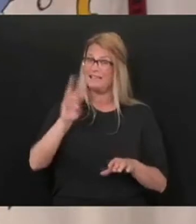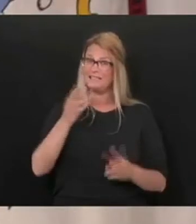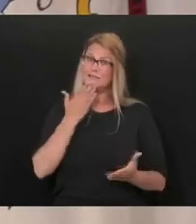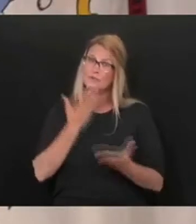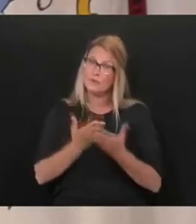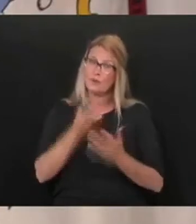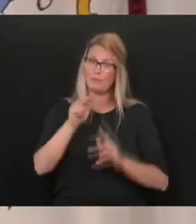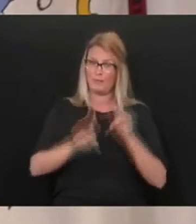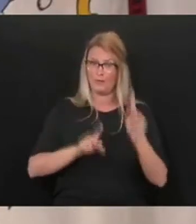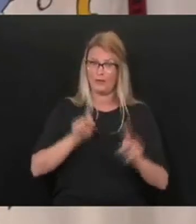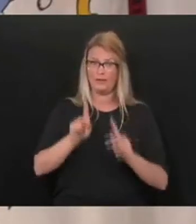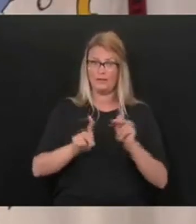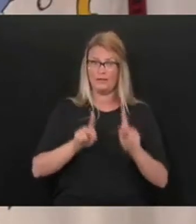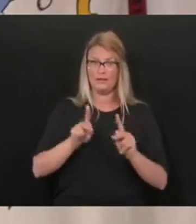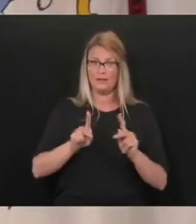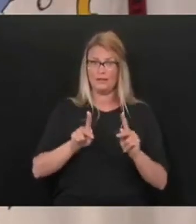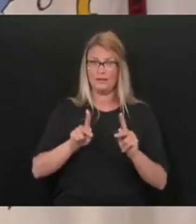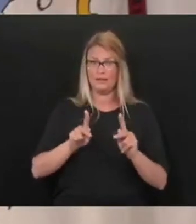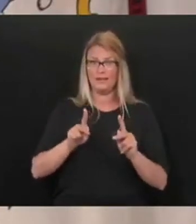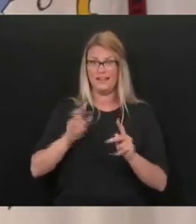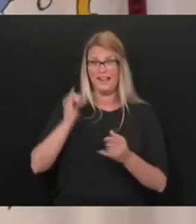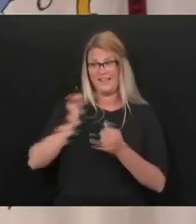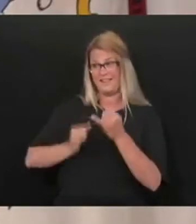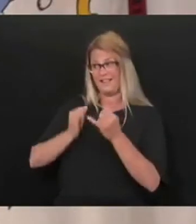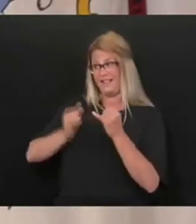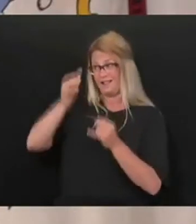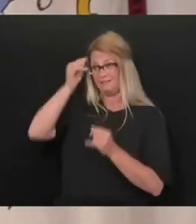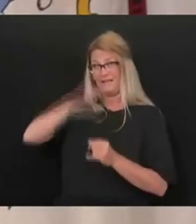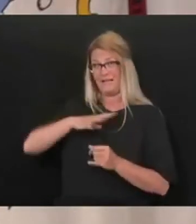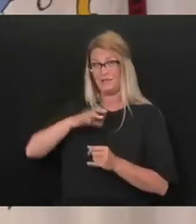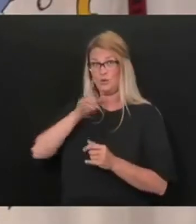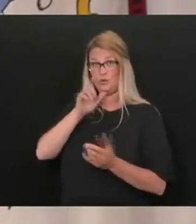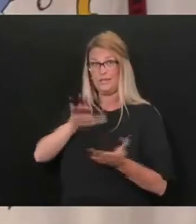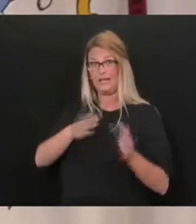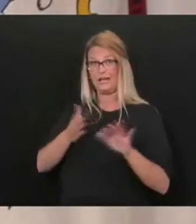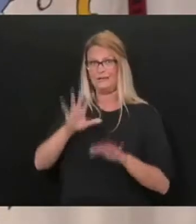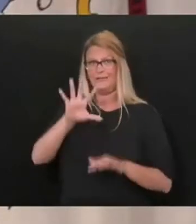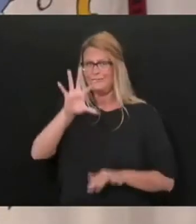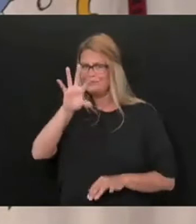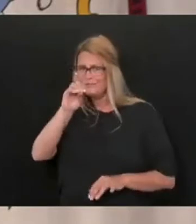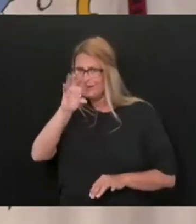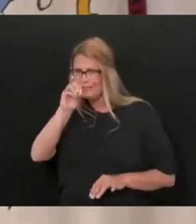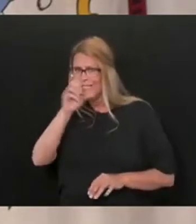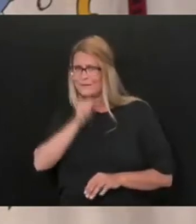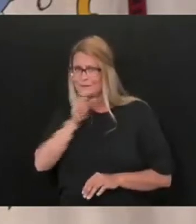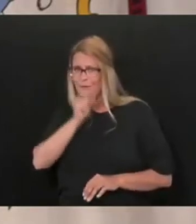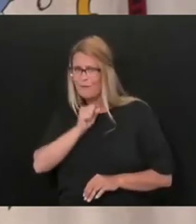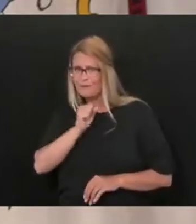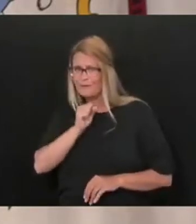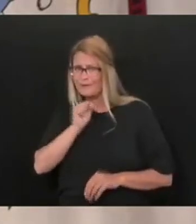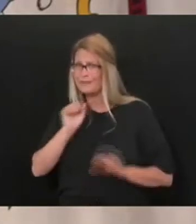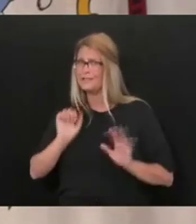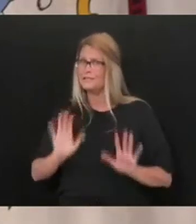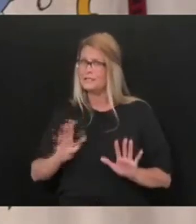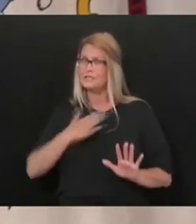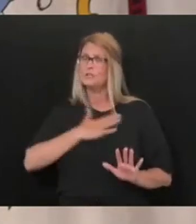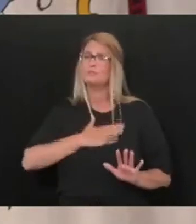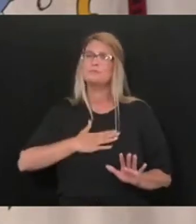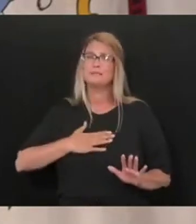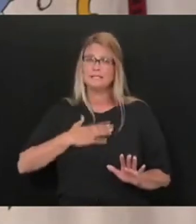The last one was a 50, 50 year old man. You know, please,